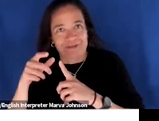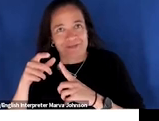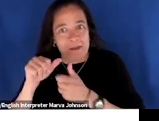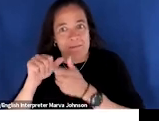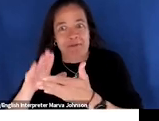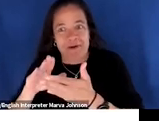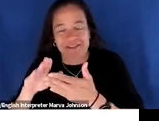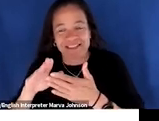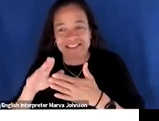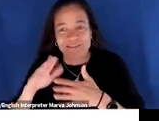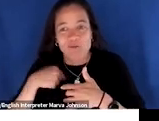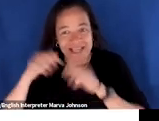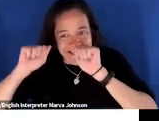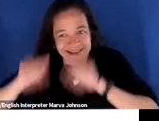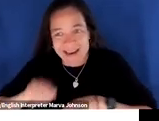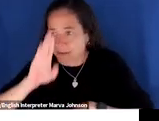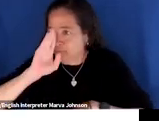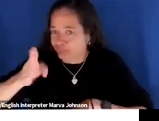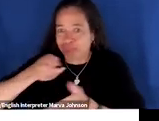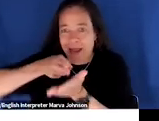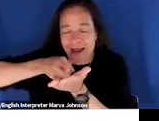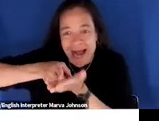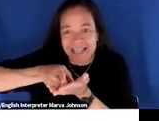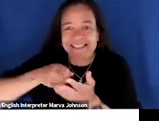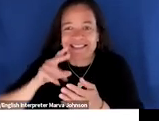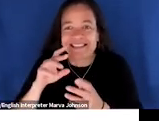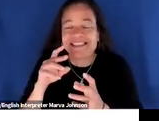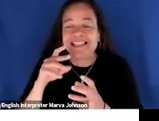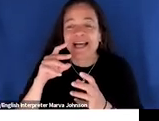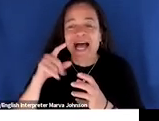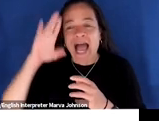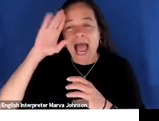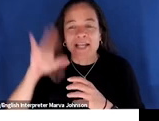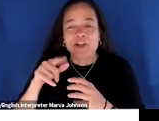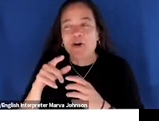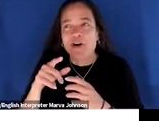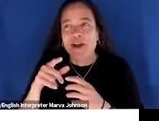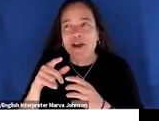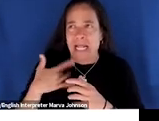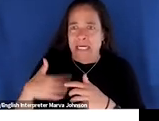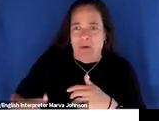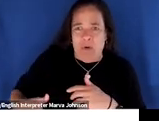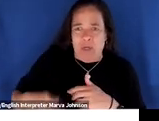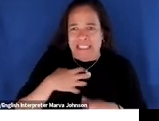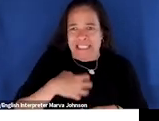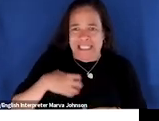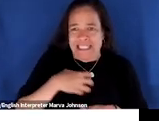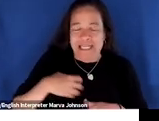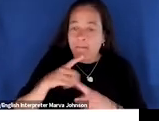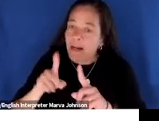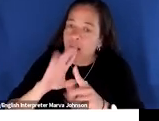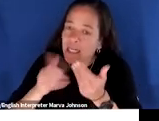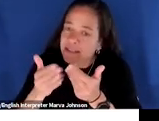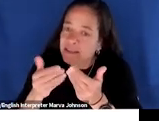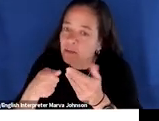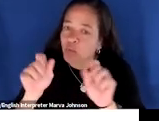being honest you know it's easier i know it's you know easier said than done but i i think it can be done and i think relying on what we are